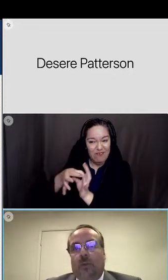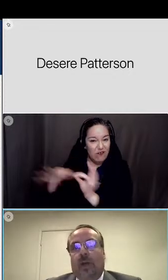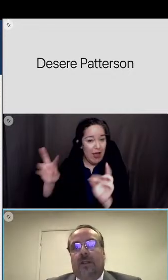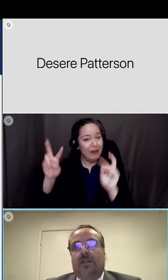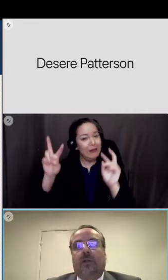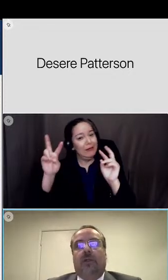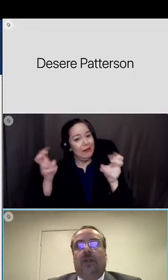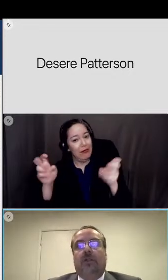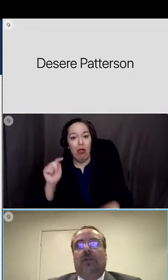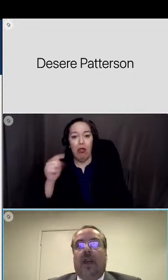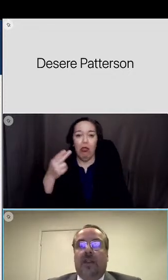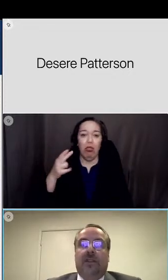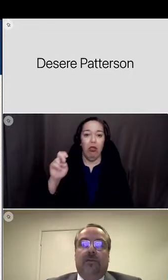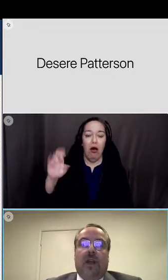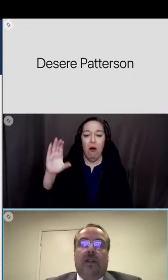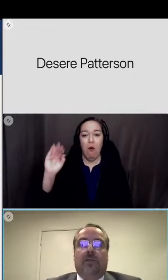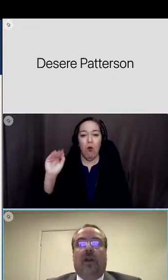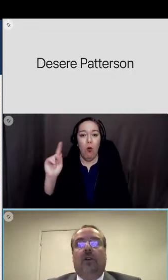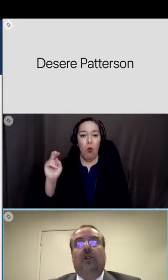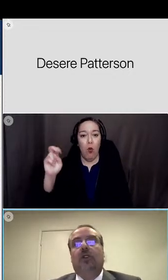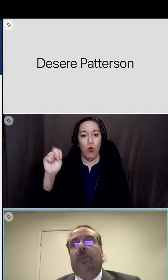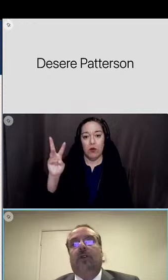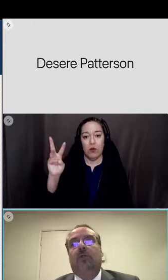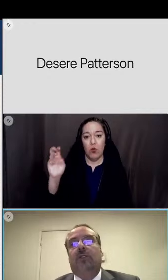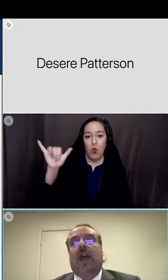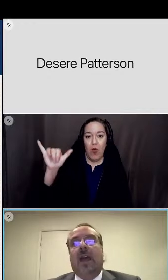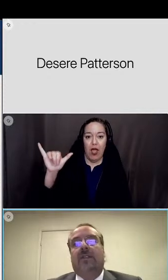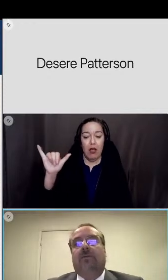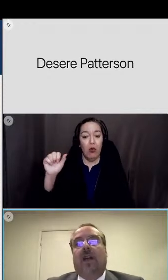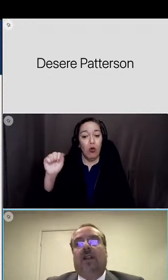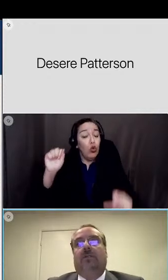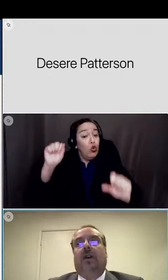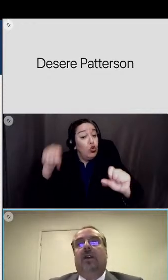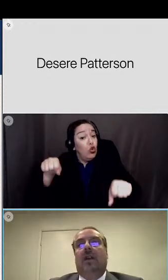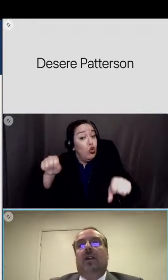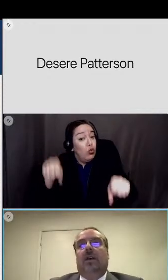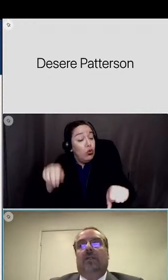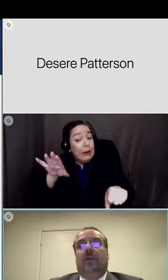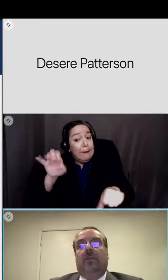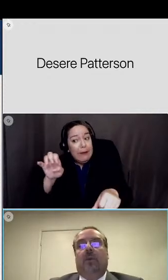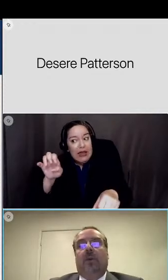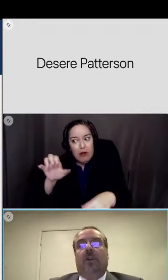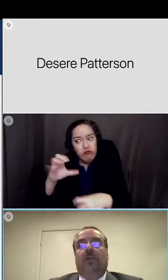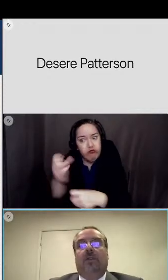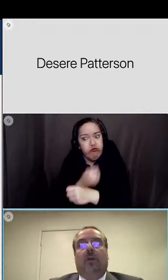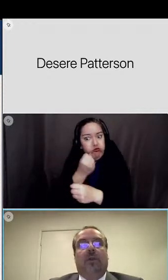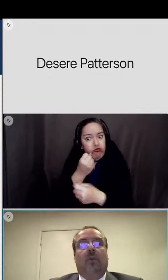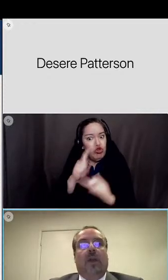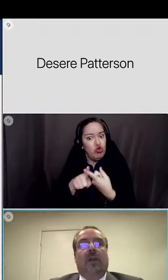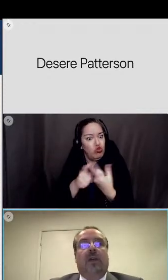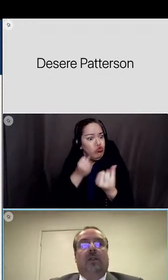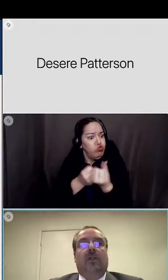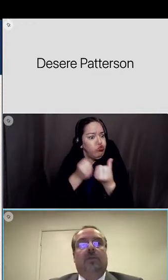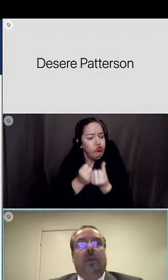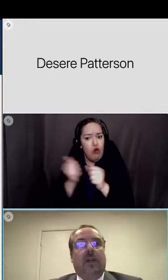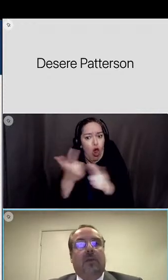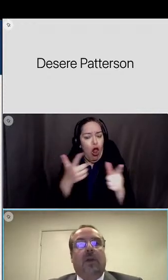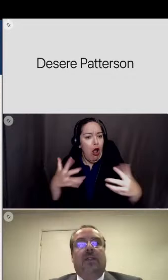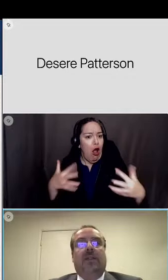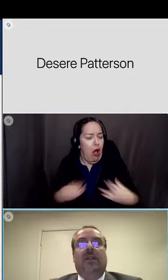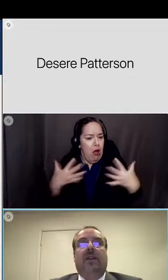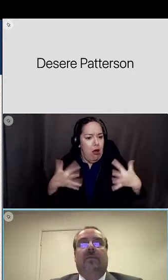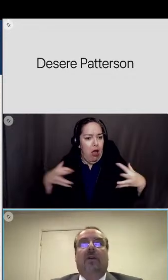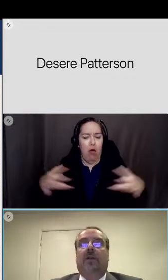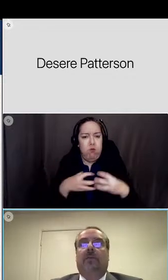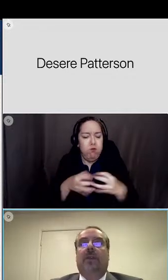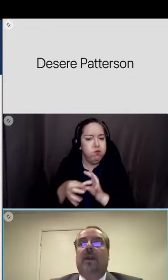the colton way is generally used as a rally cry or could be used as a rally cry some have pointed to the colton way to explain